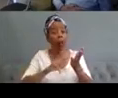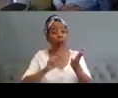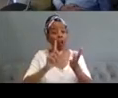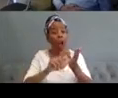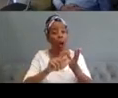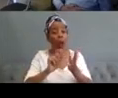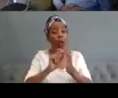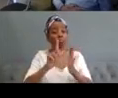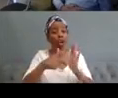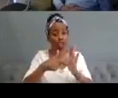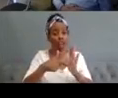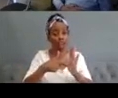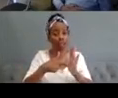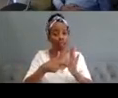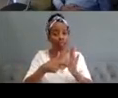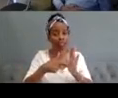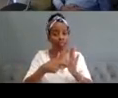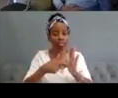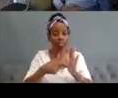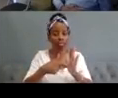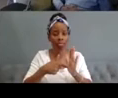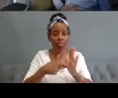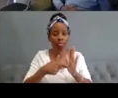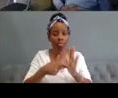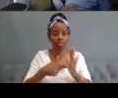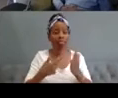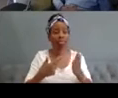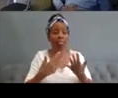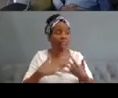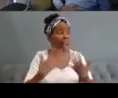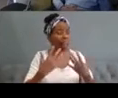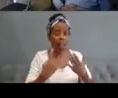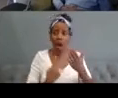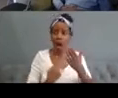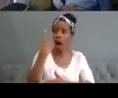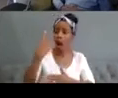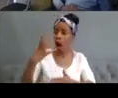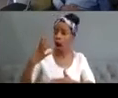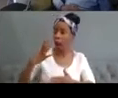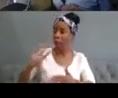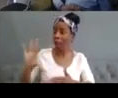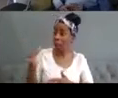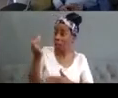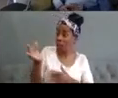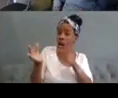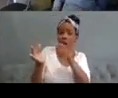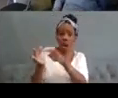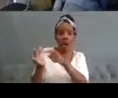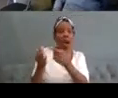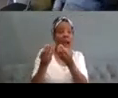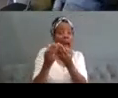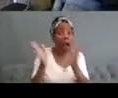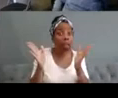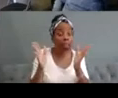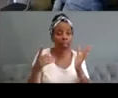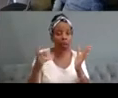talking about any need arising in the project as access can really open your eyes to how much we all